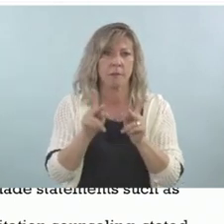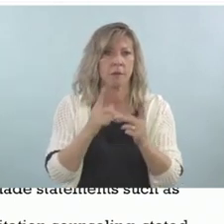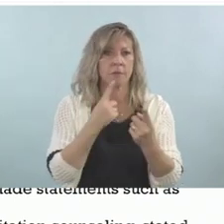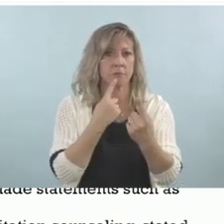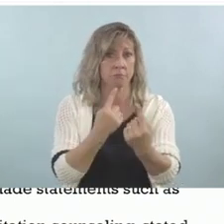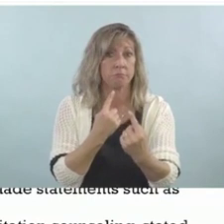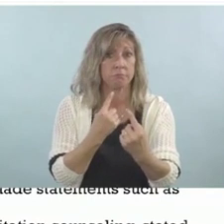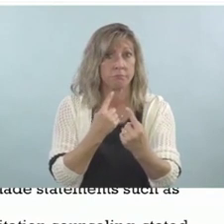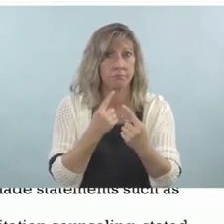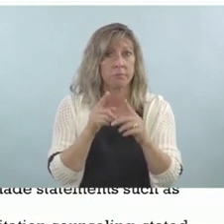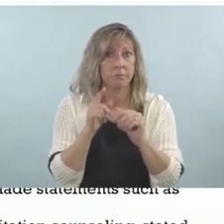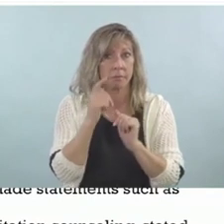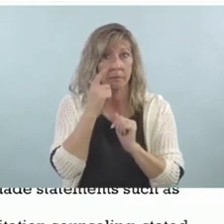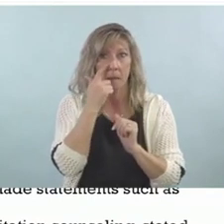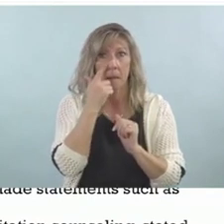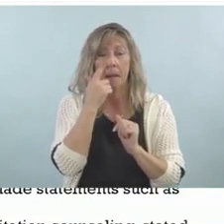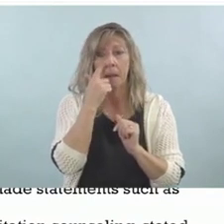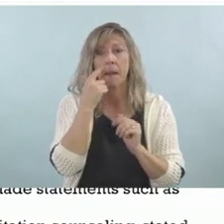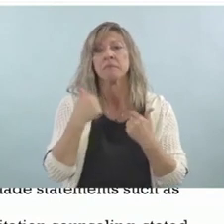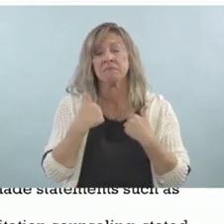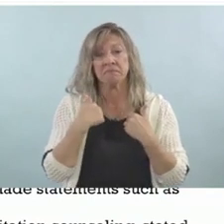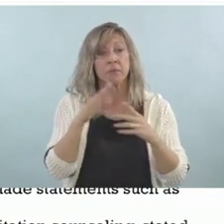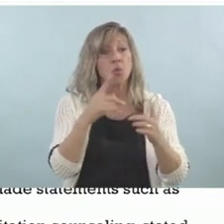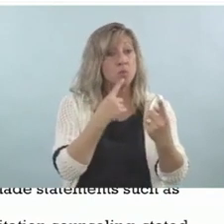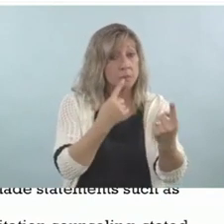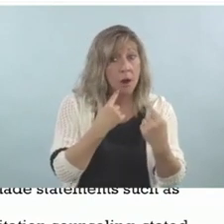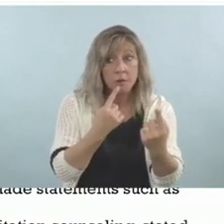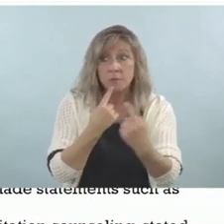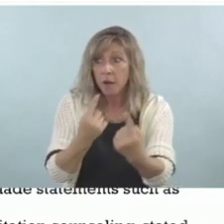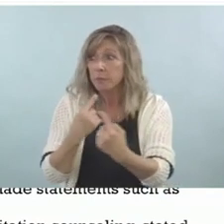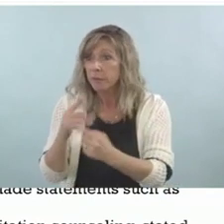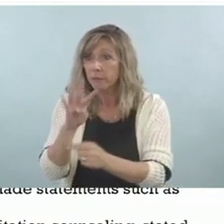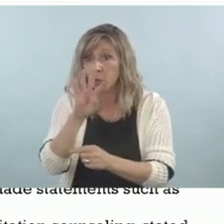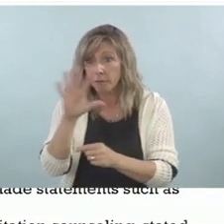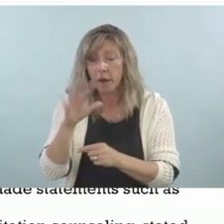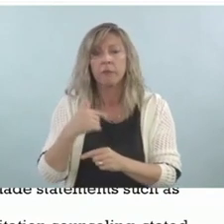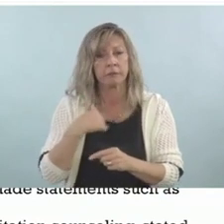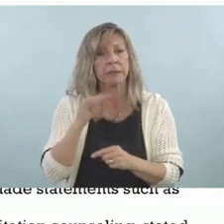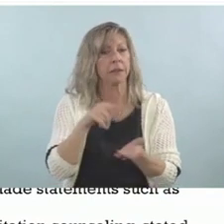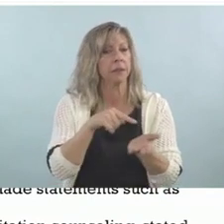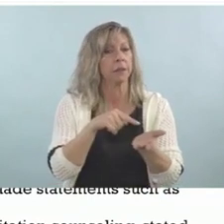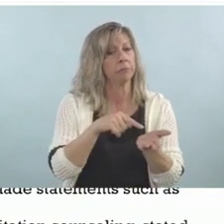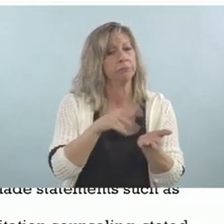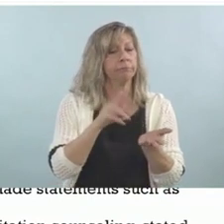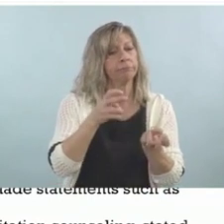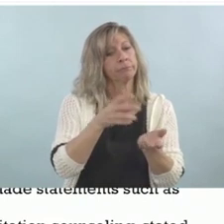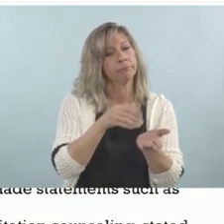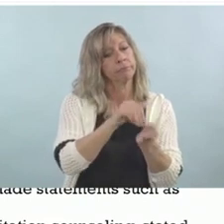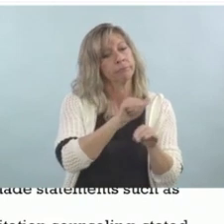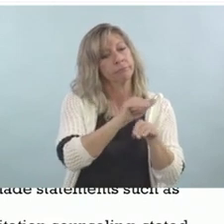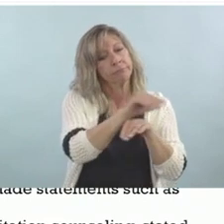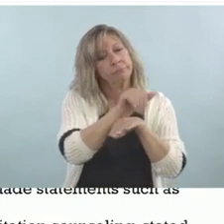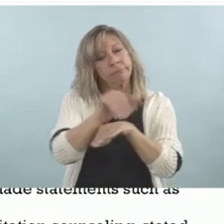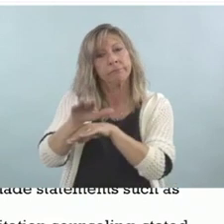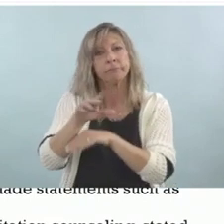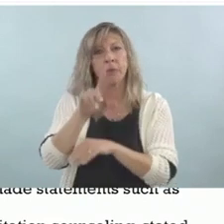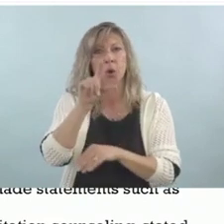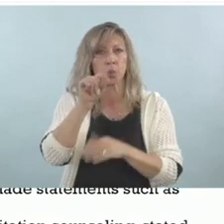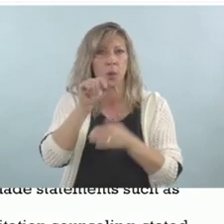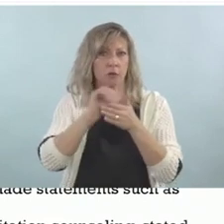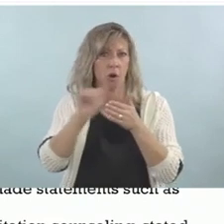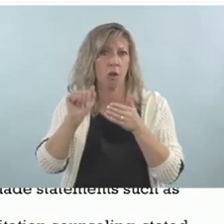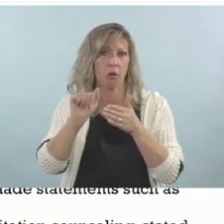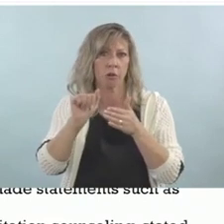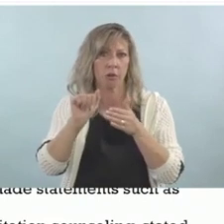everybody who responded a $20 gift card to Walmart as an incentive. So sometimes